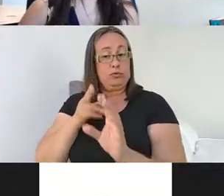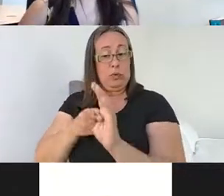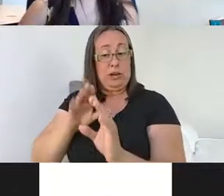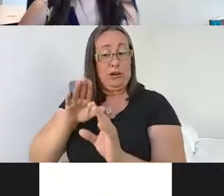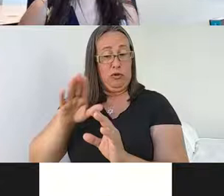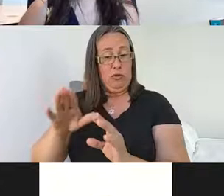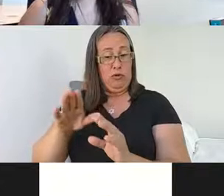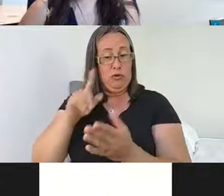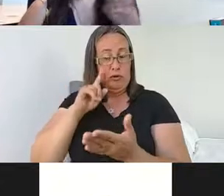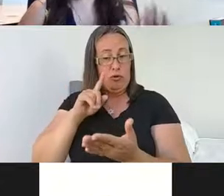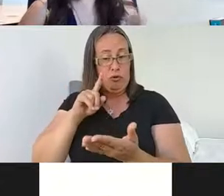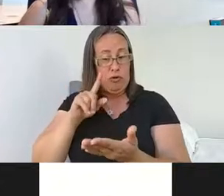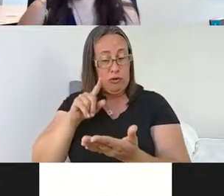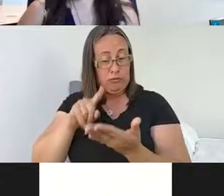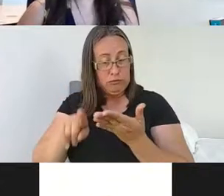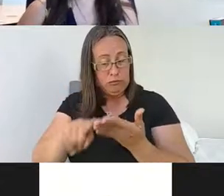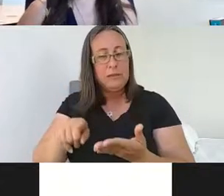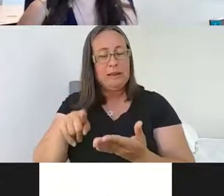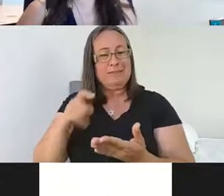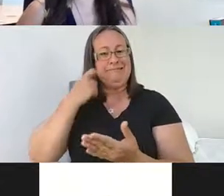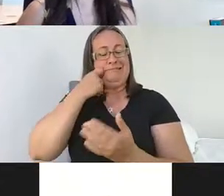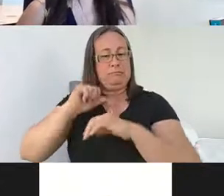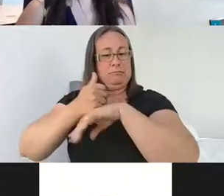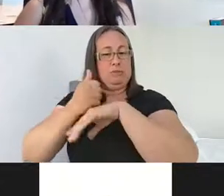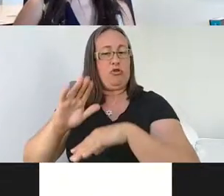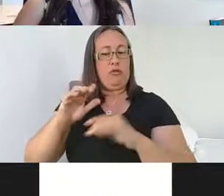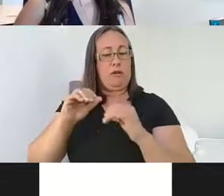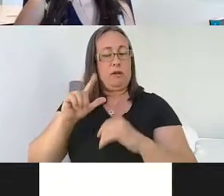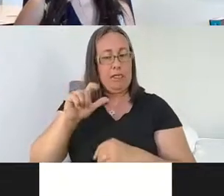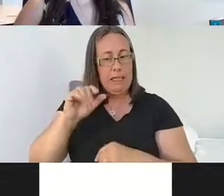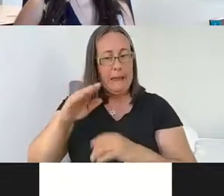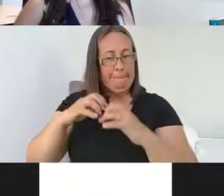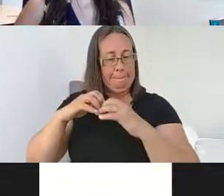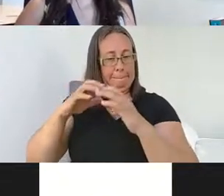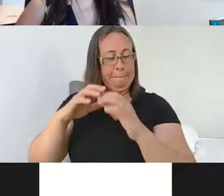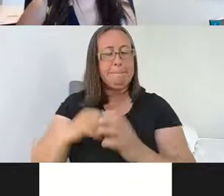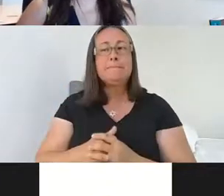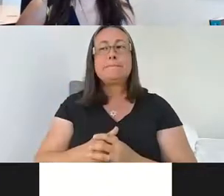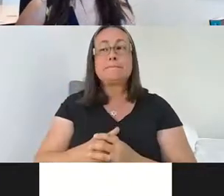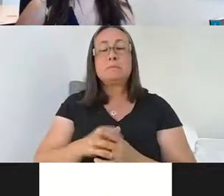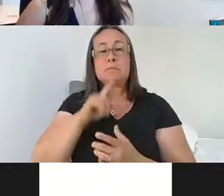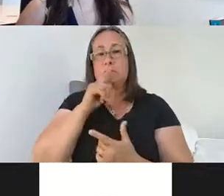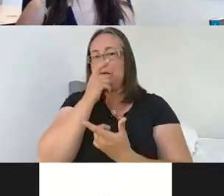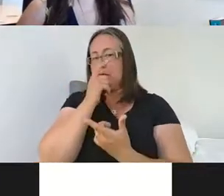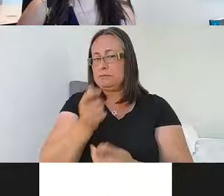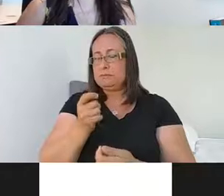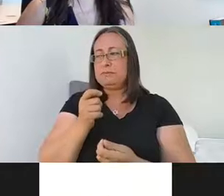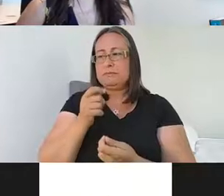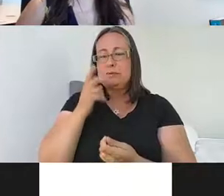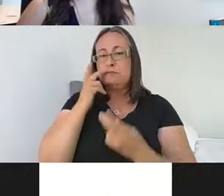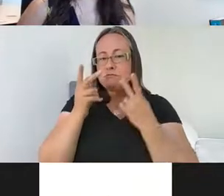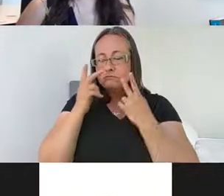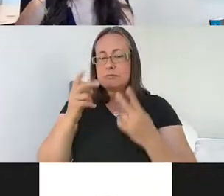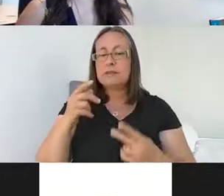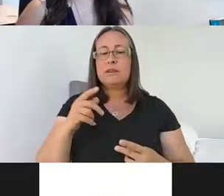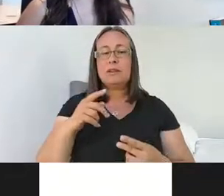which was a really great experience for me to see what that was like. And pretty quickly, she gave me what I've